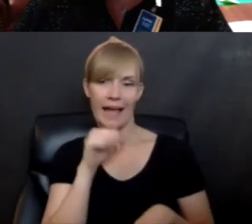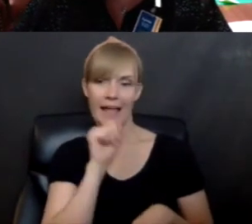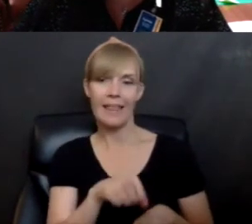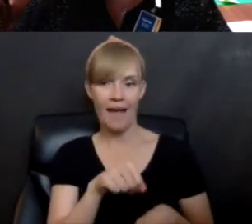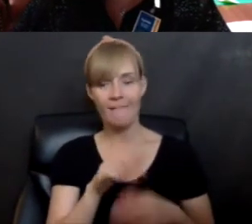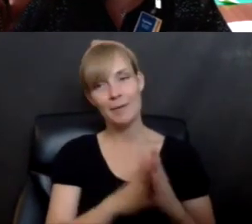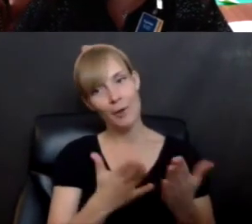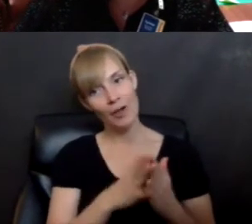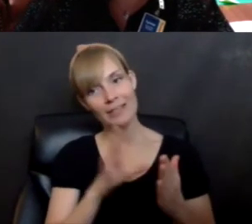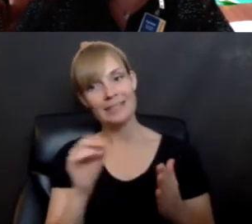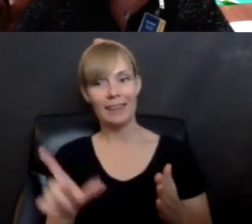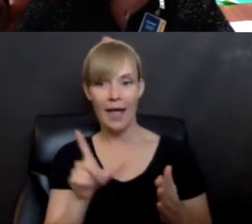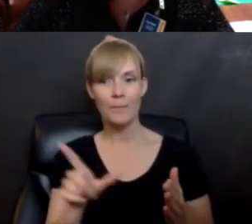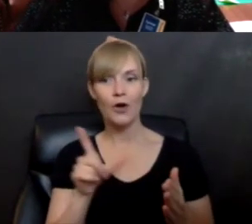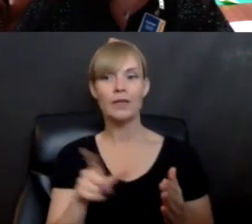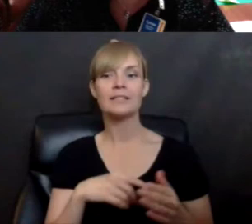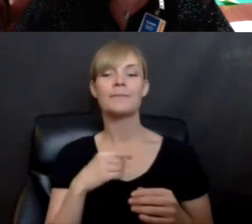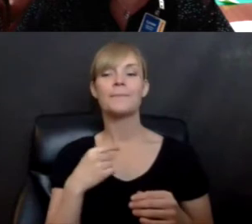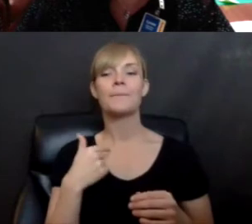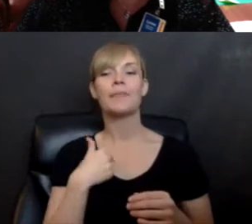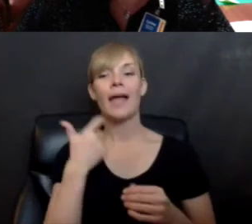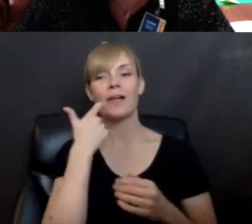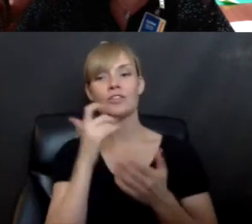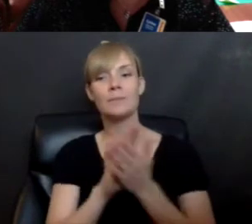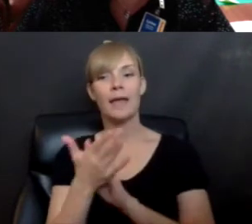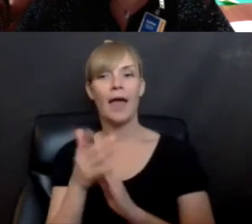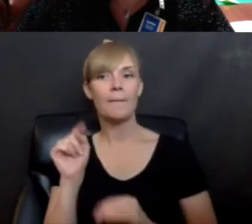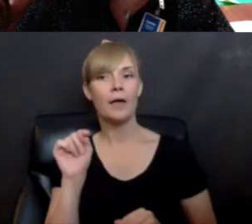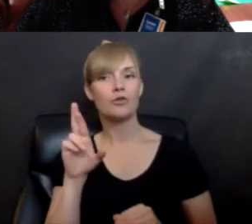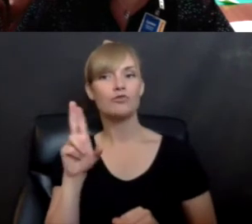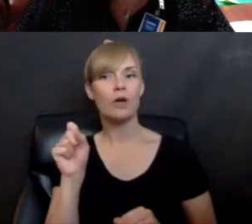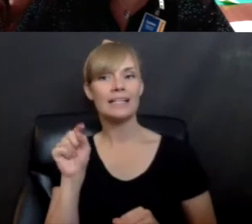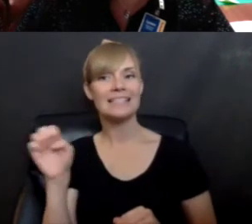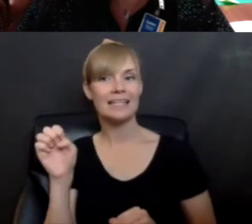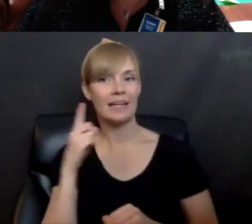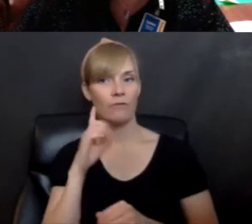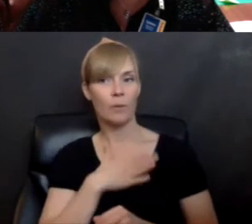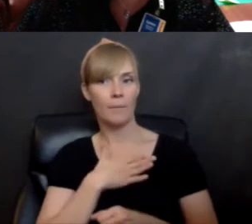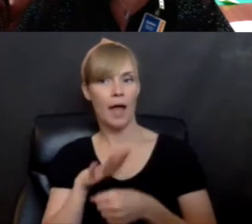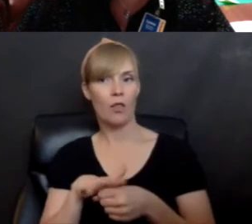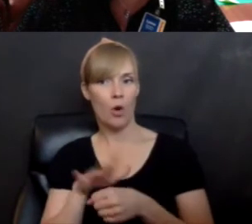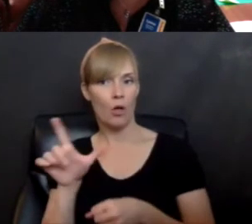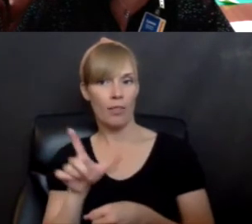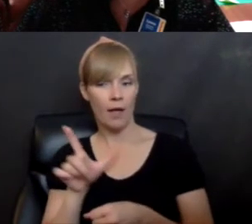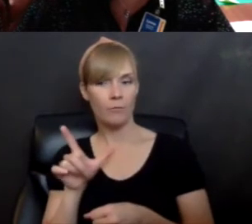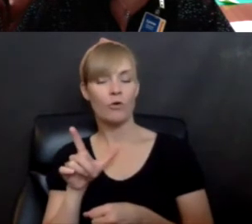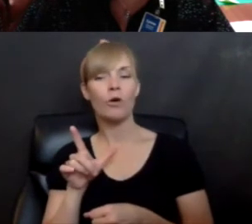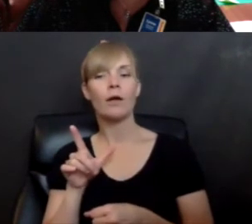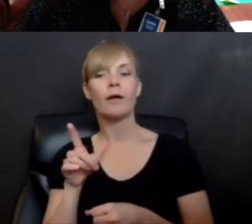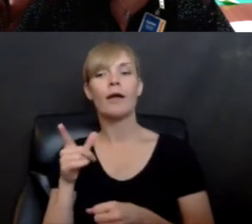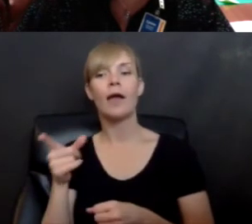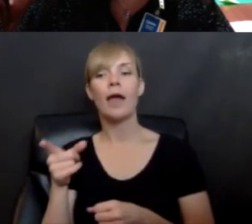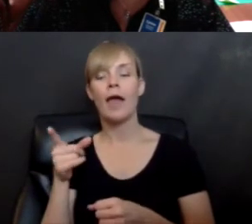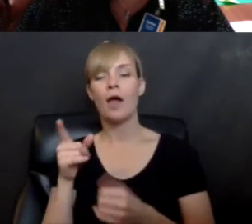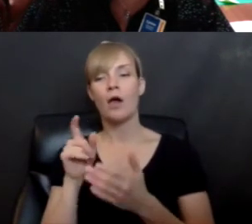love books and libraries. Um, I just became a, um, trustee at my local library and read a book called palaces for the people,